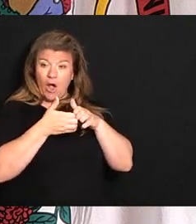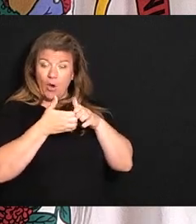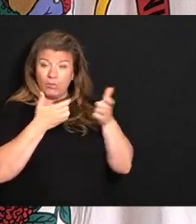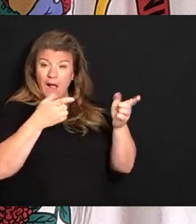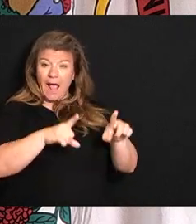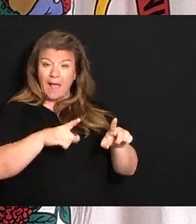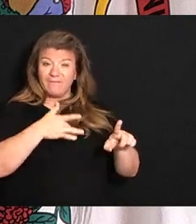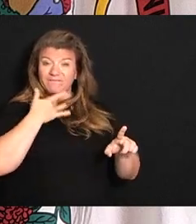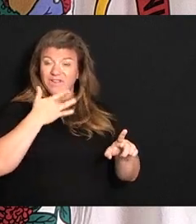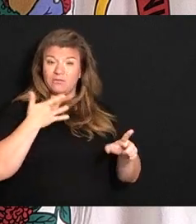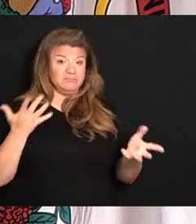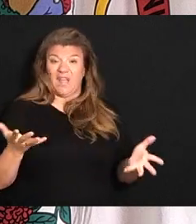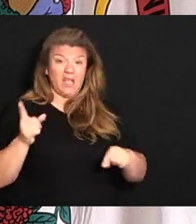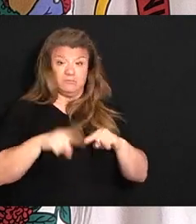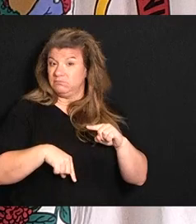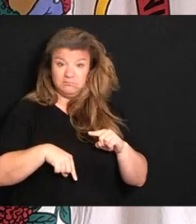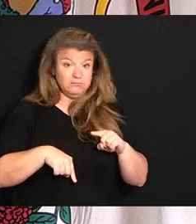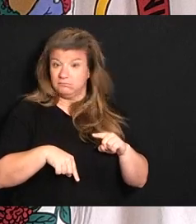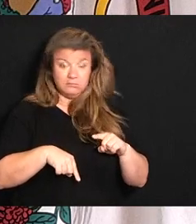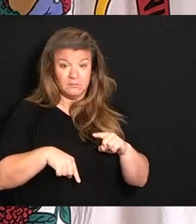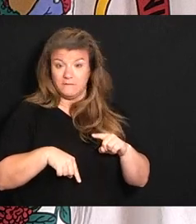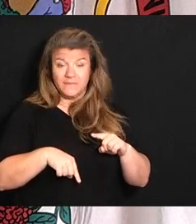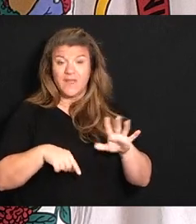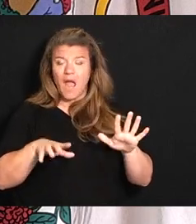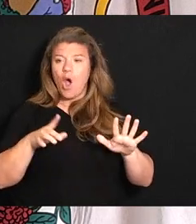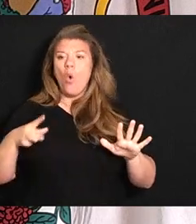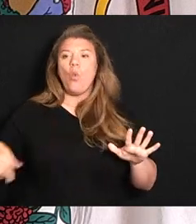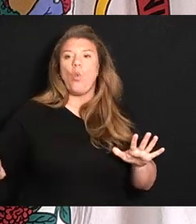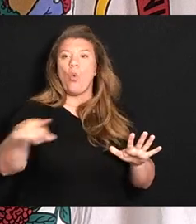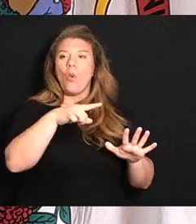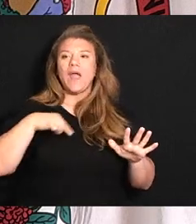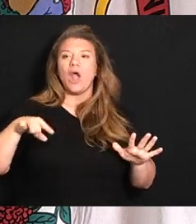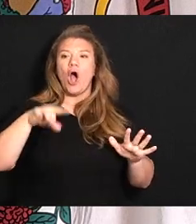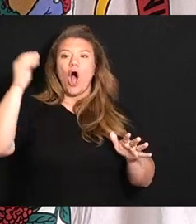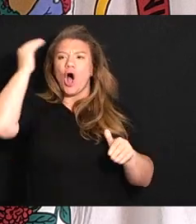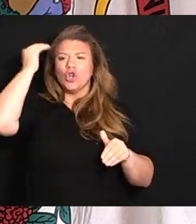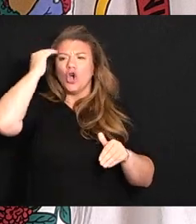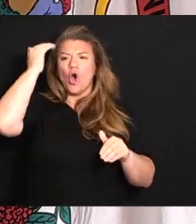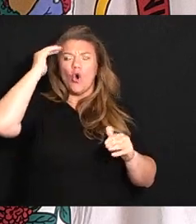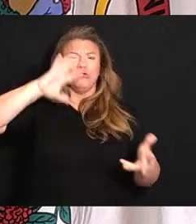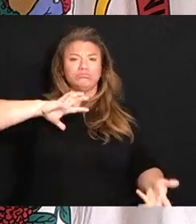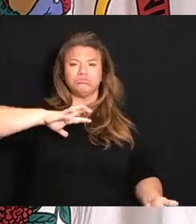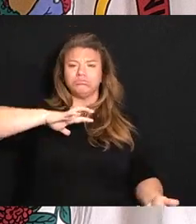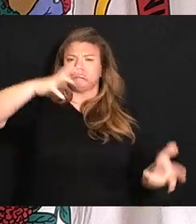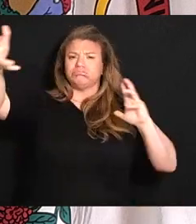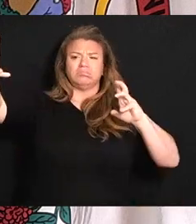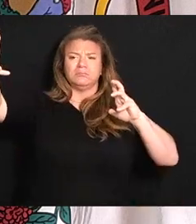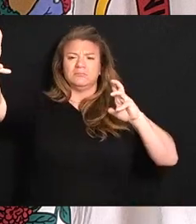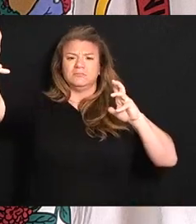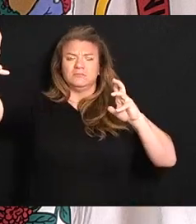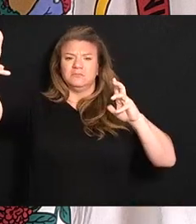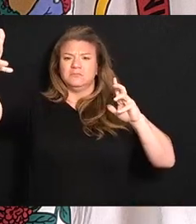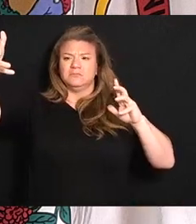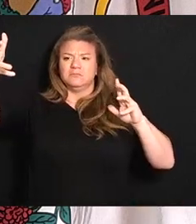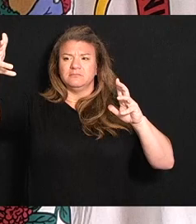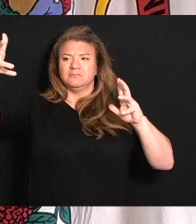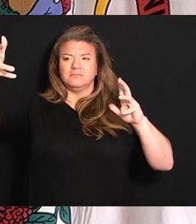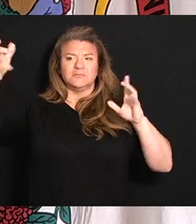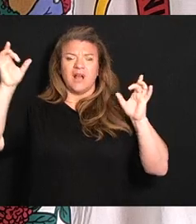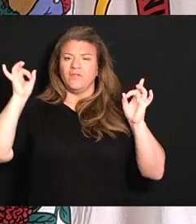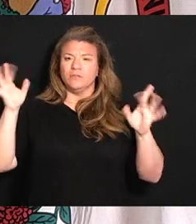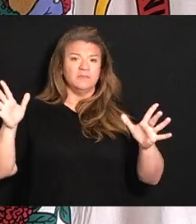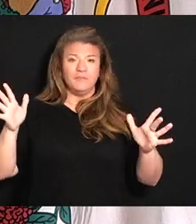We all know the tragedy is just off the chart. And we